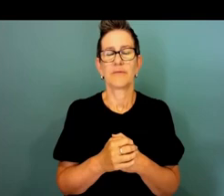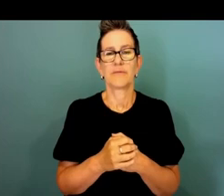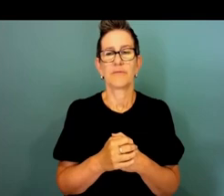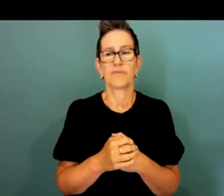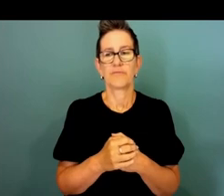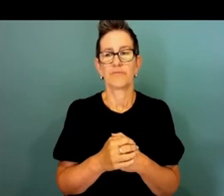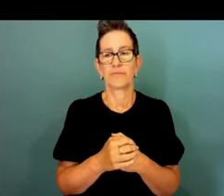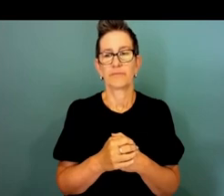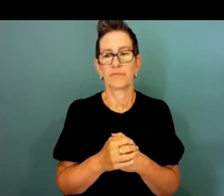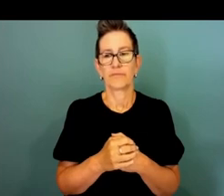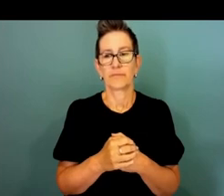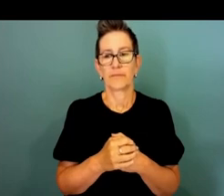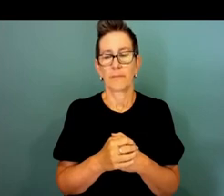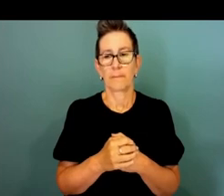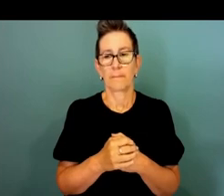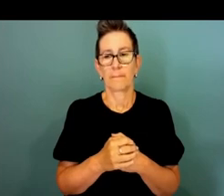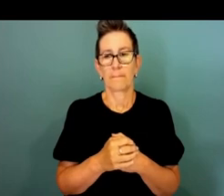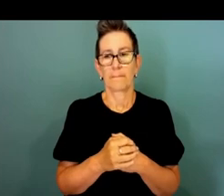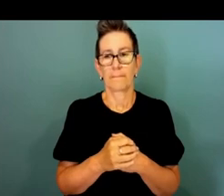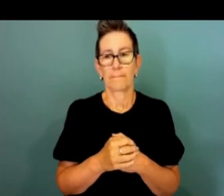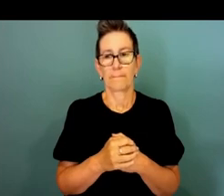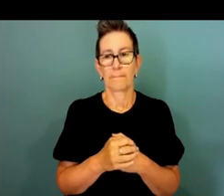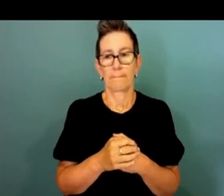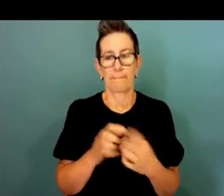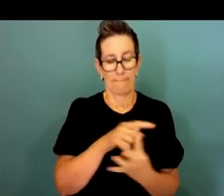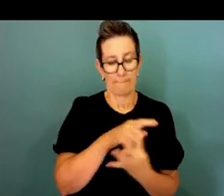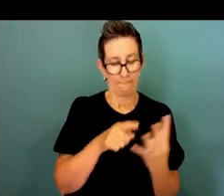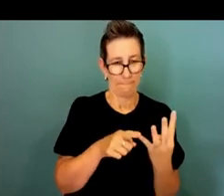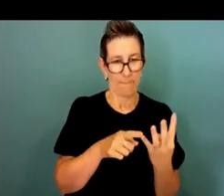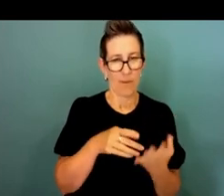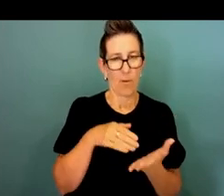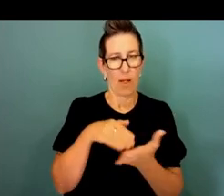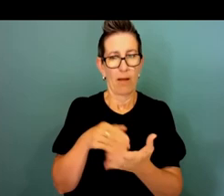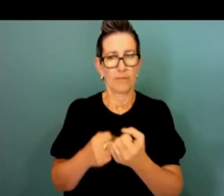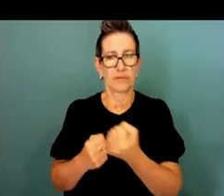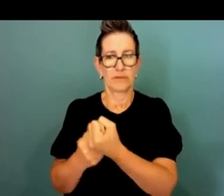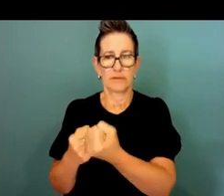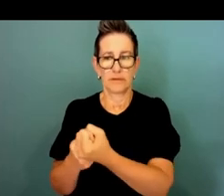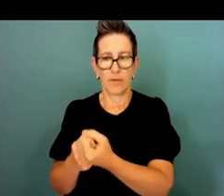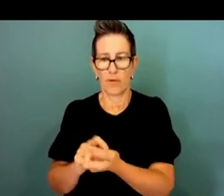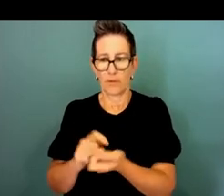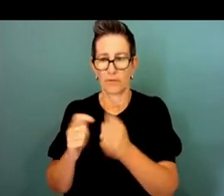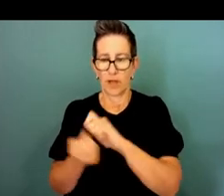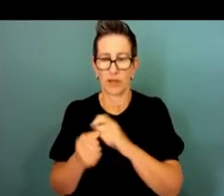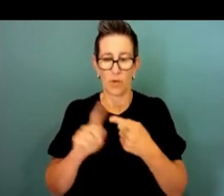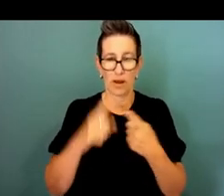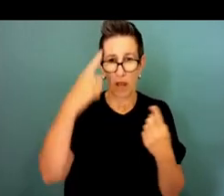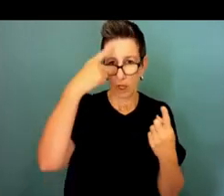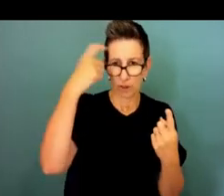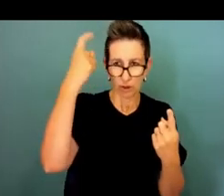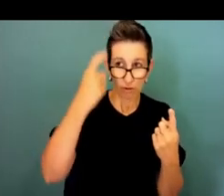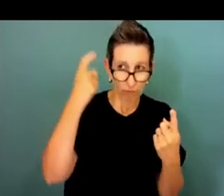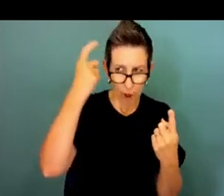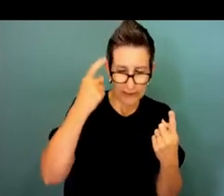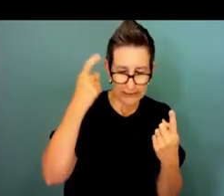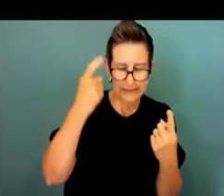sort of enable it to be adaptive and they curiosity people do